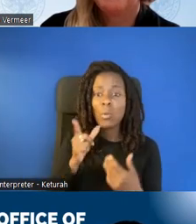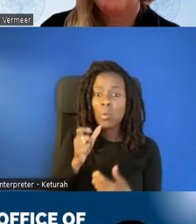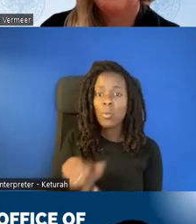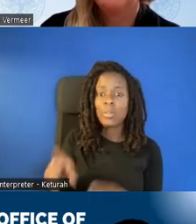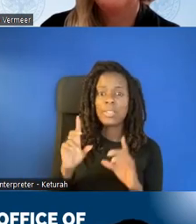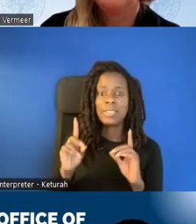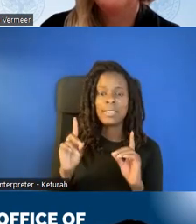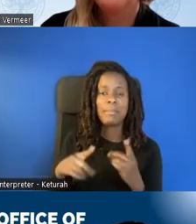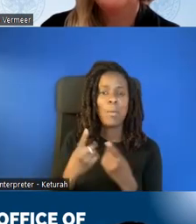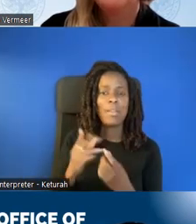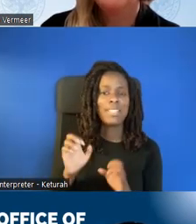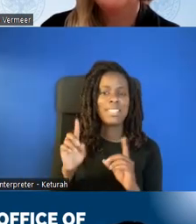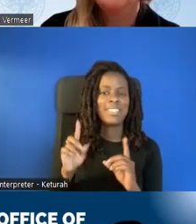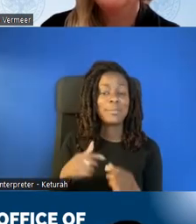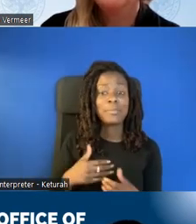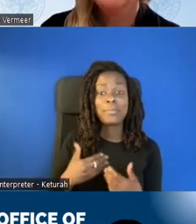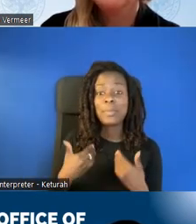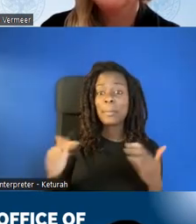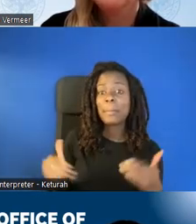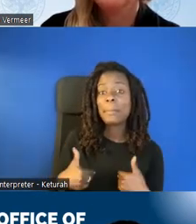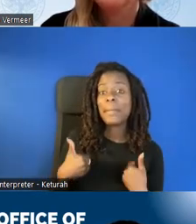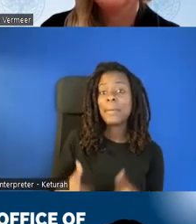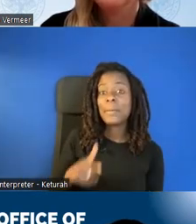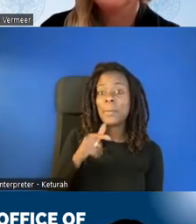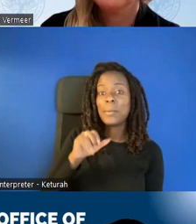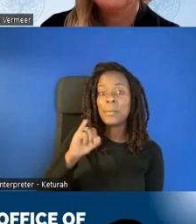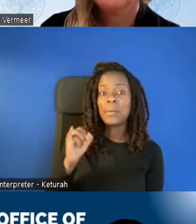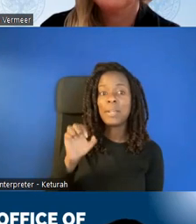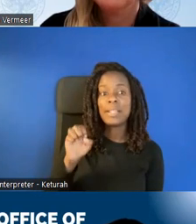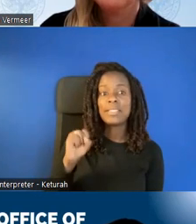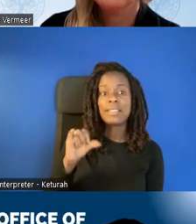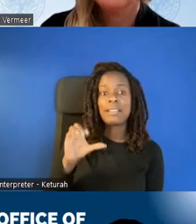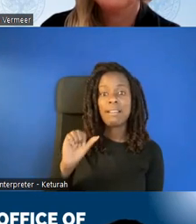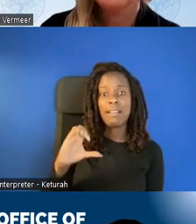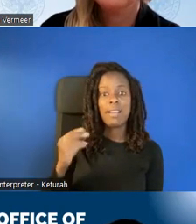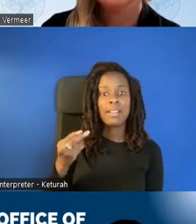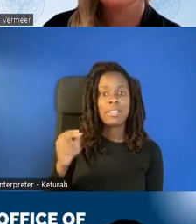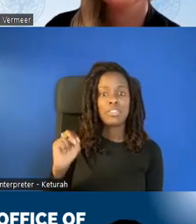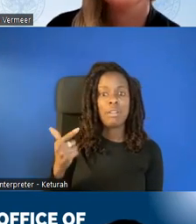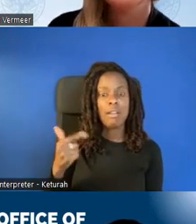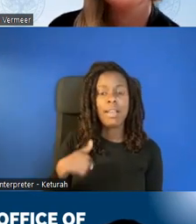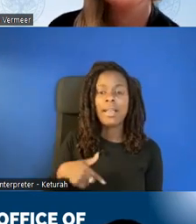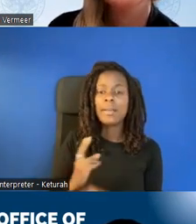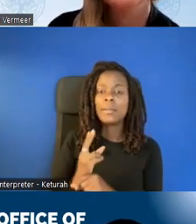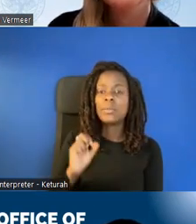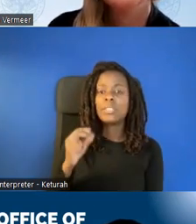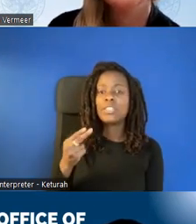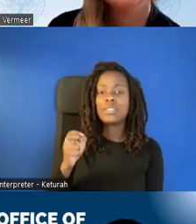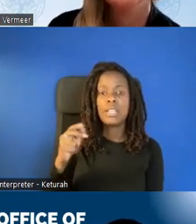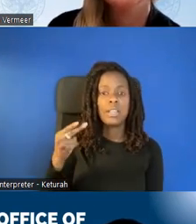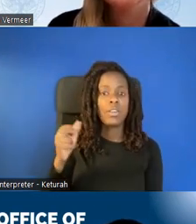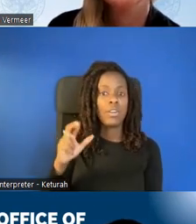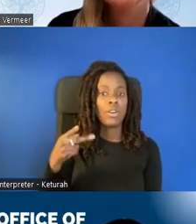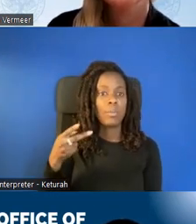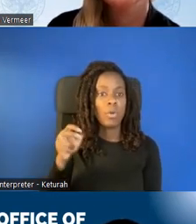To introduce myself, my name is Jessica Chung. I use she, her pronouns. I am an Education Pioneers